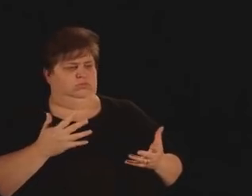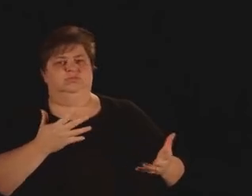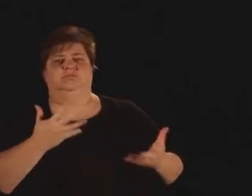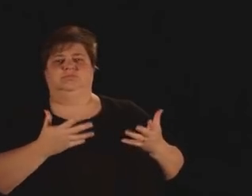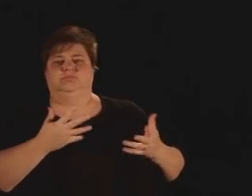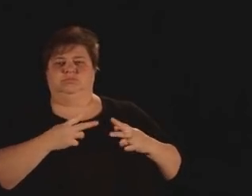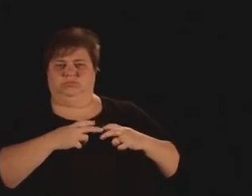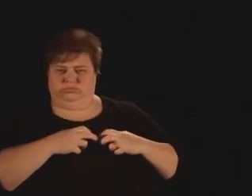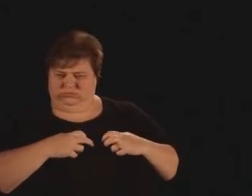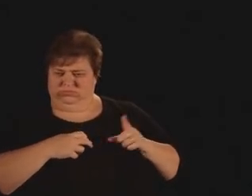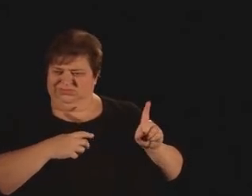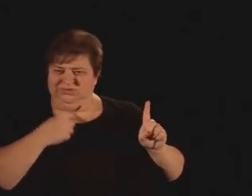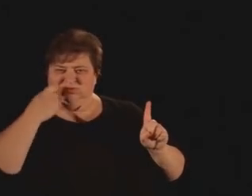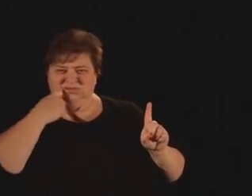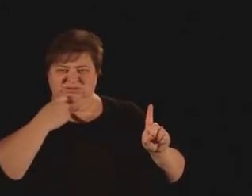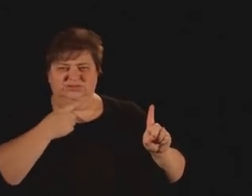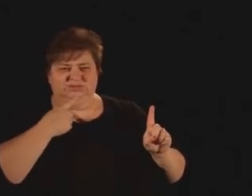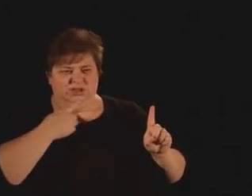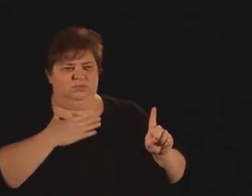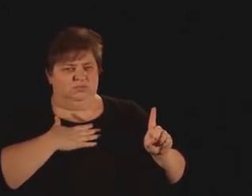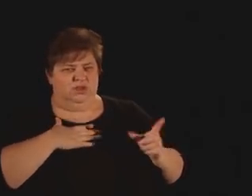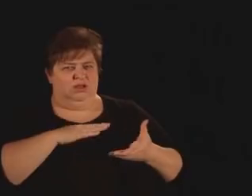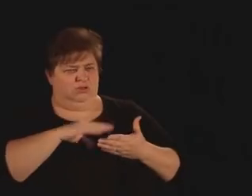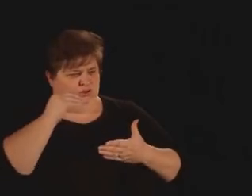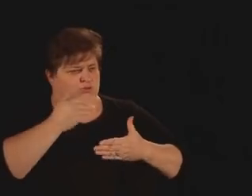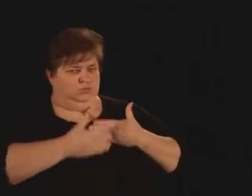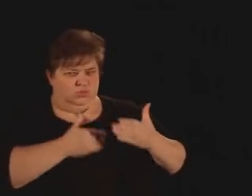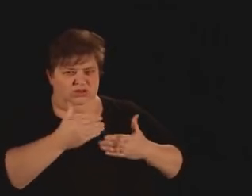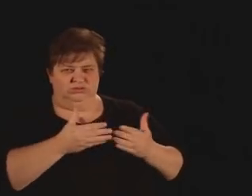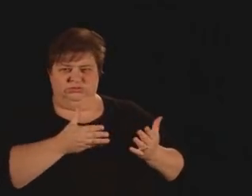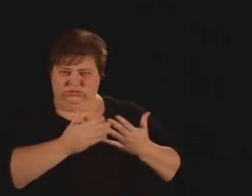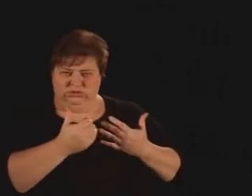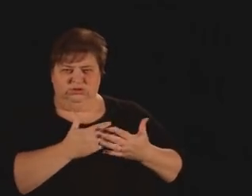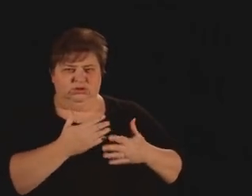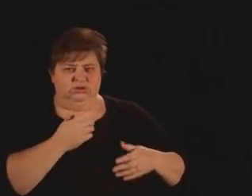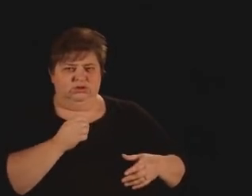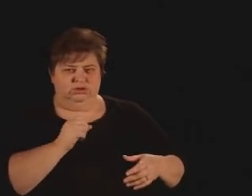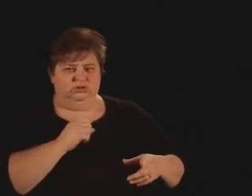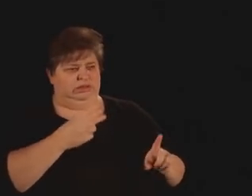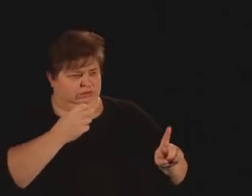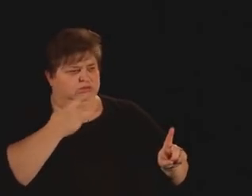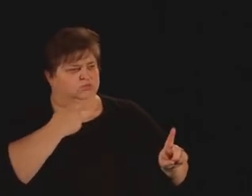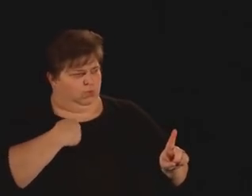protocols thoroughly. Do I learn my protocols thoroughly? Hell yeah, he said so.